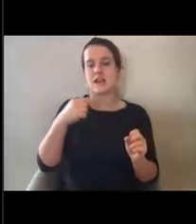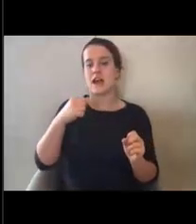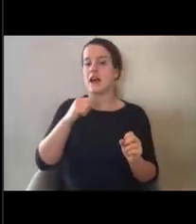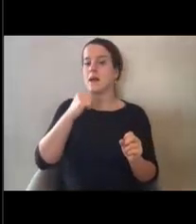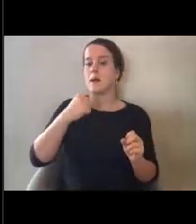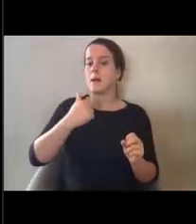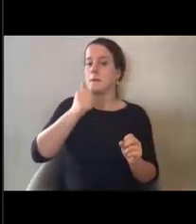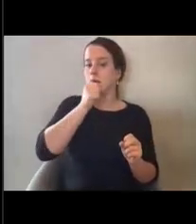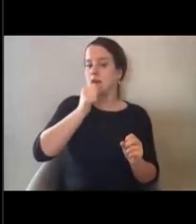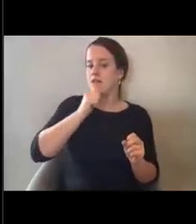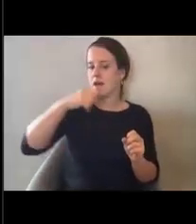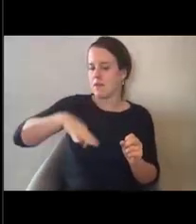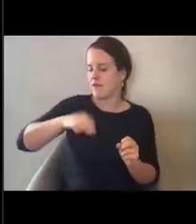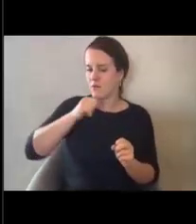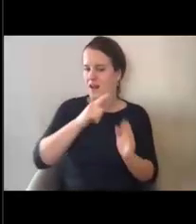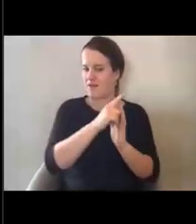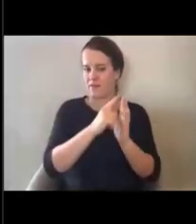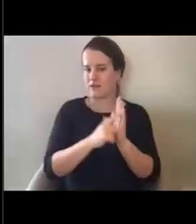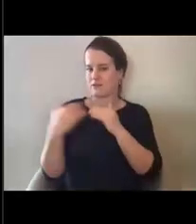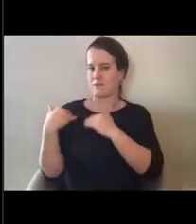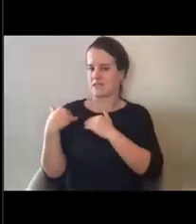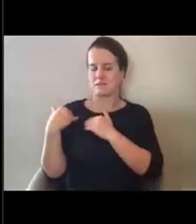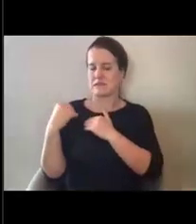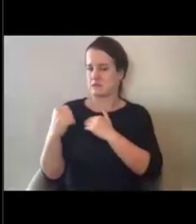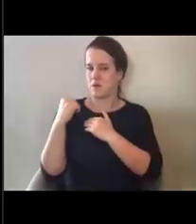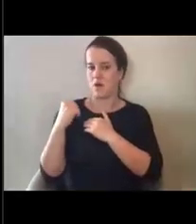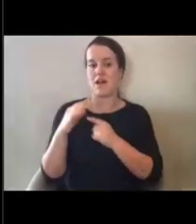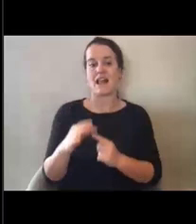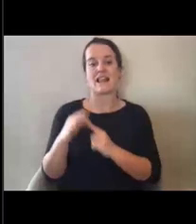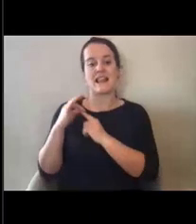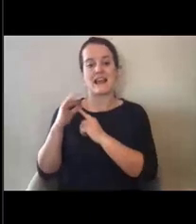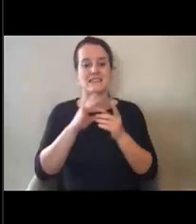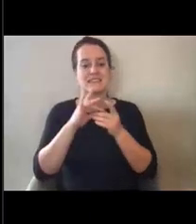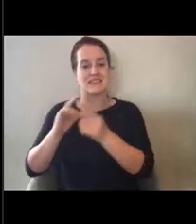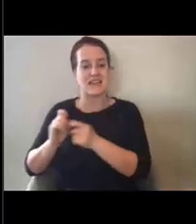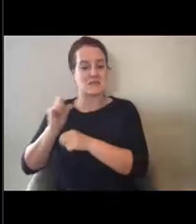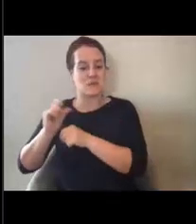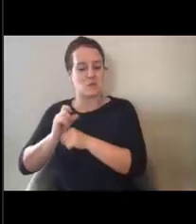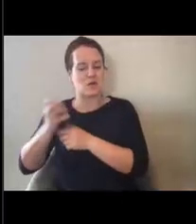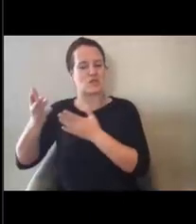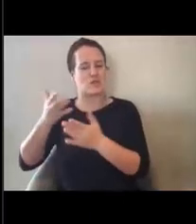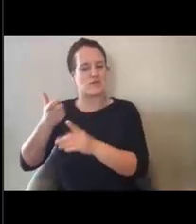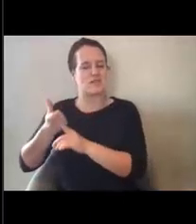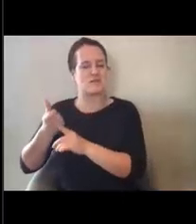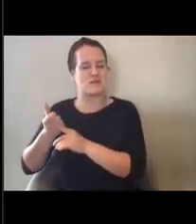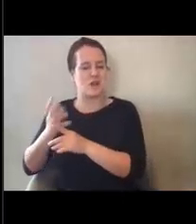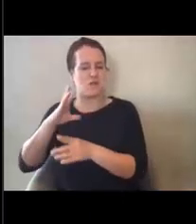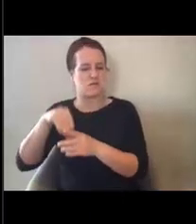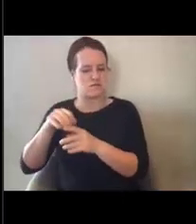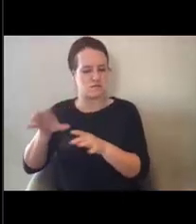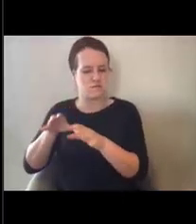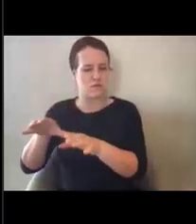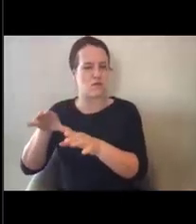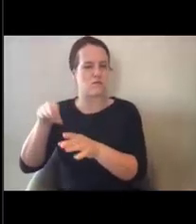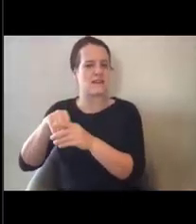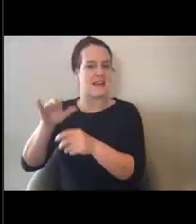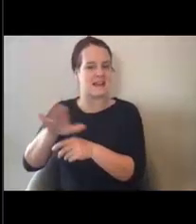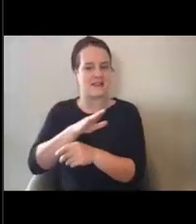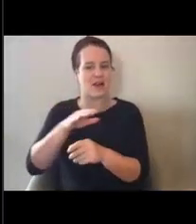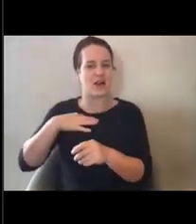responsibility unless it's tied to work or services that they are performing within their eligible facility.